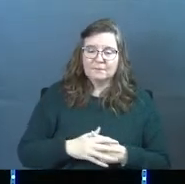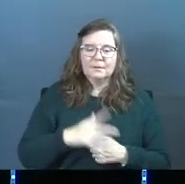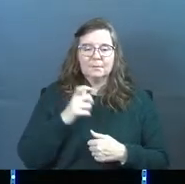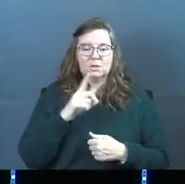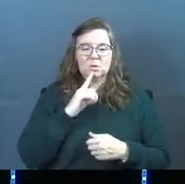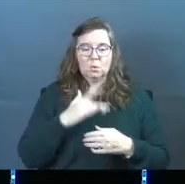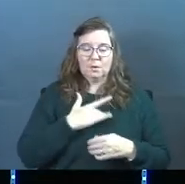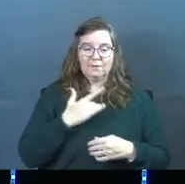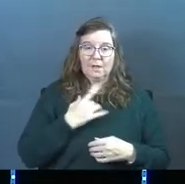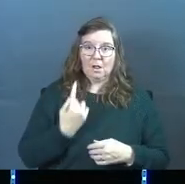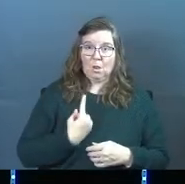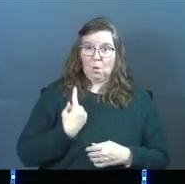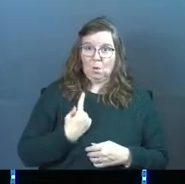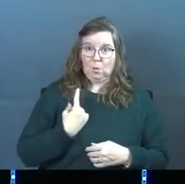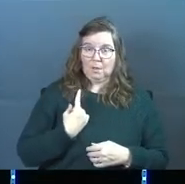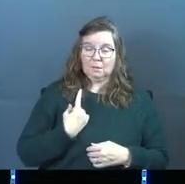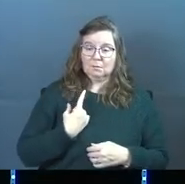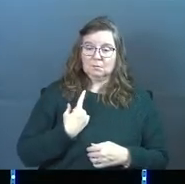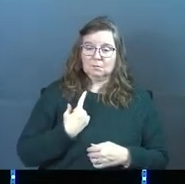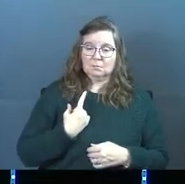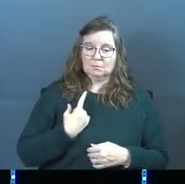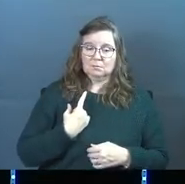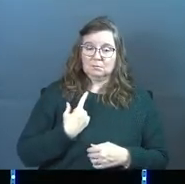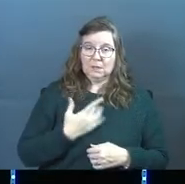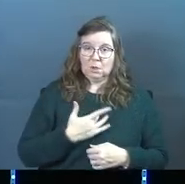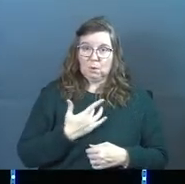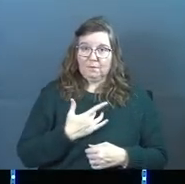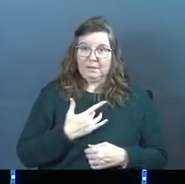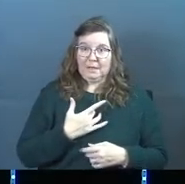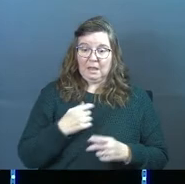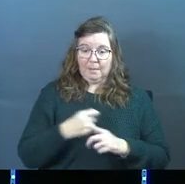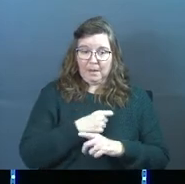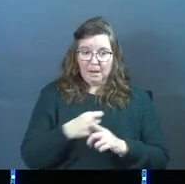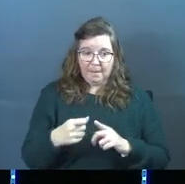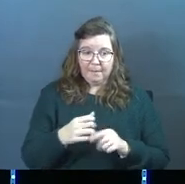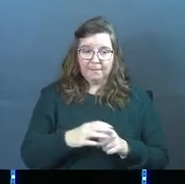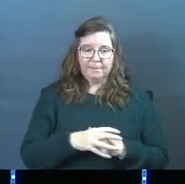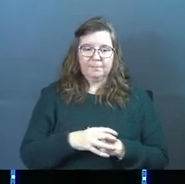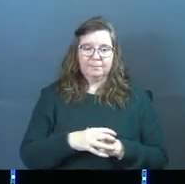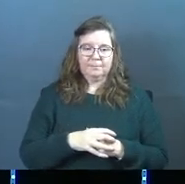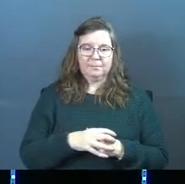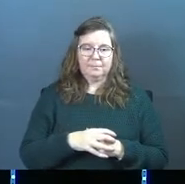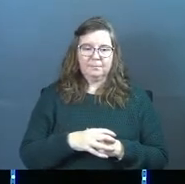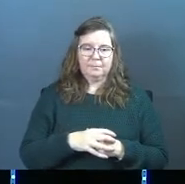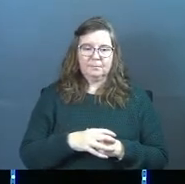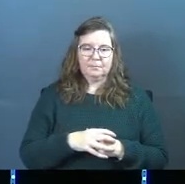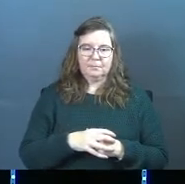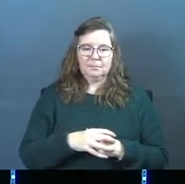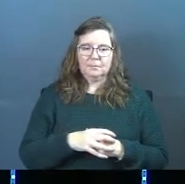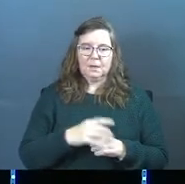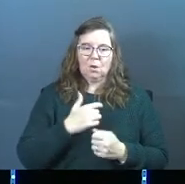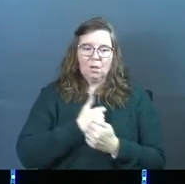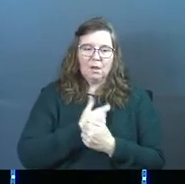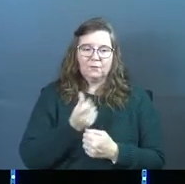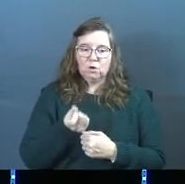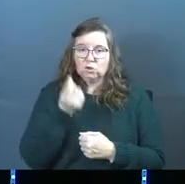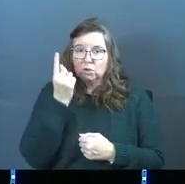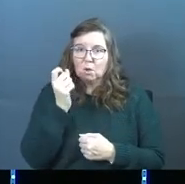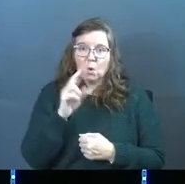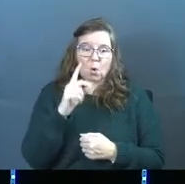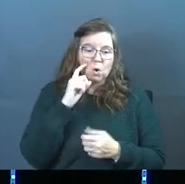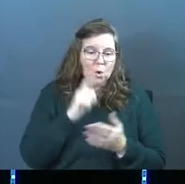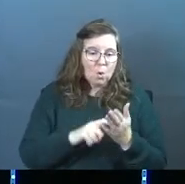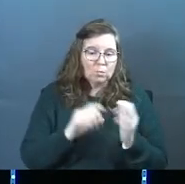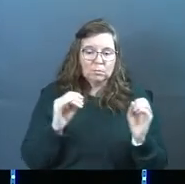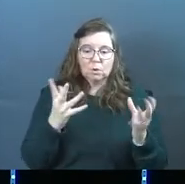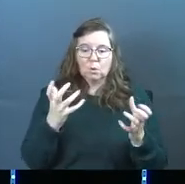Because you were feeling lonely, and you were feeling beat up. You weren't feeling very loved, or understood, or